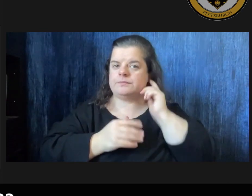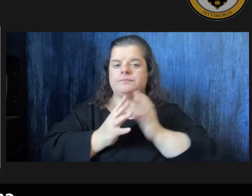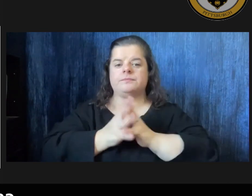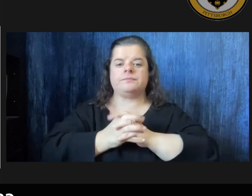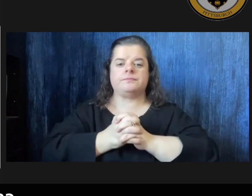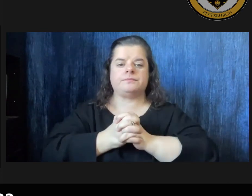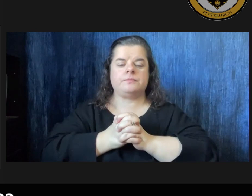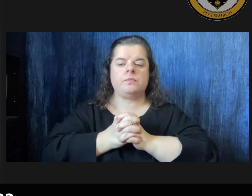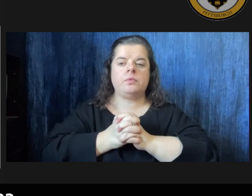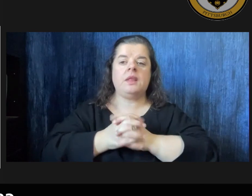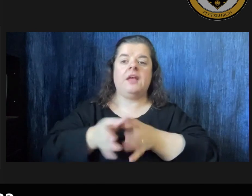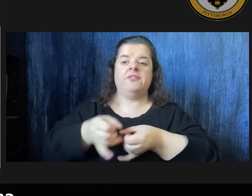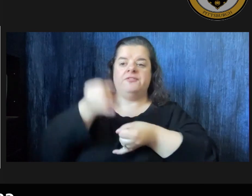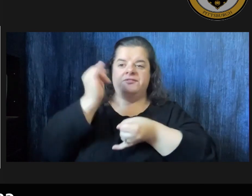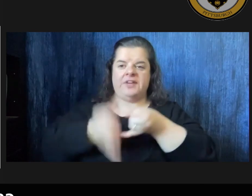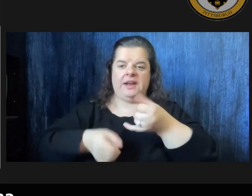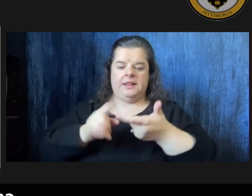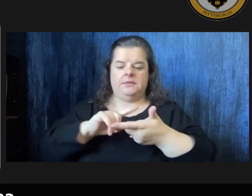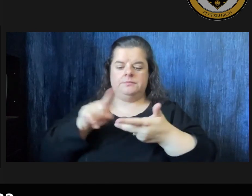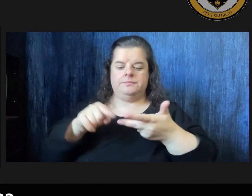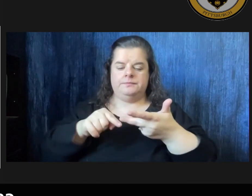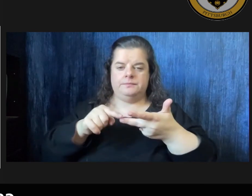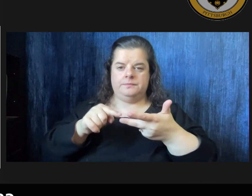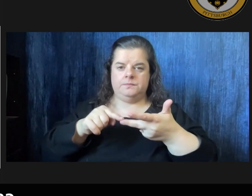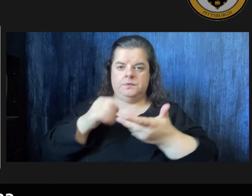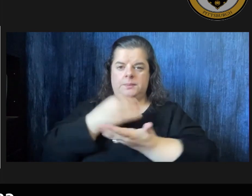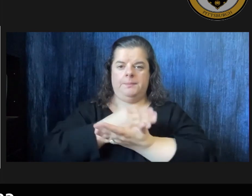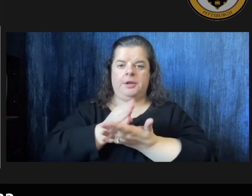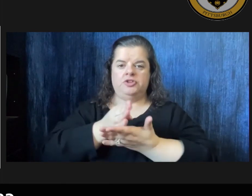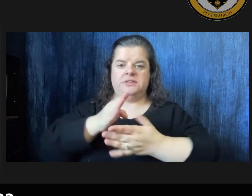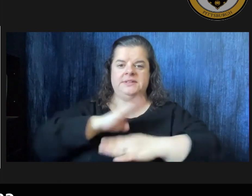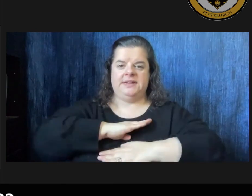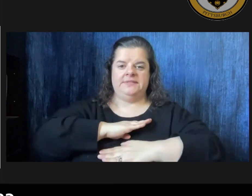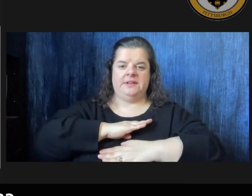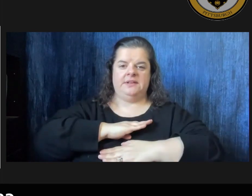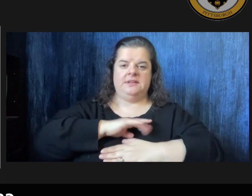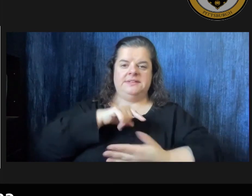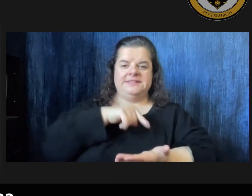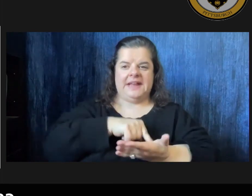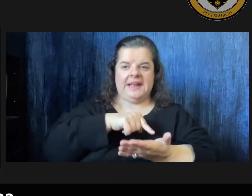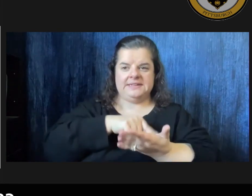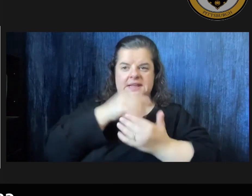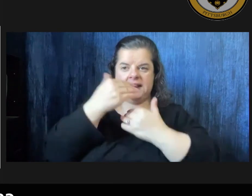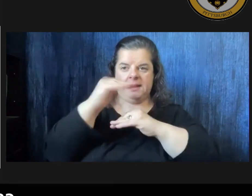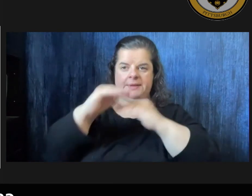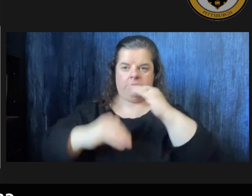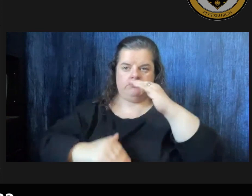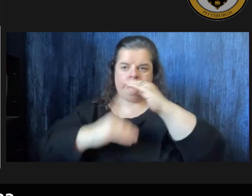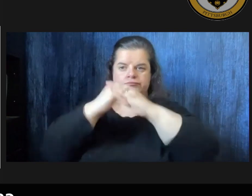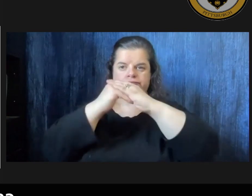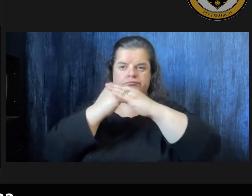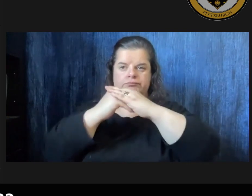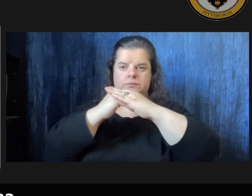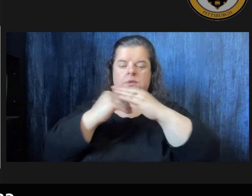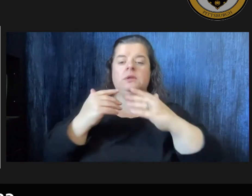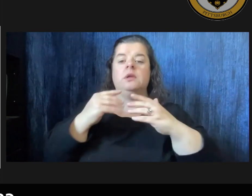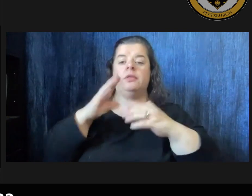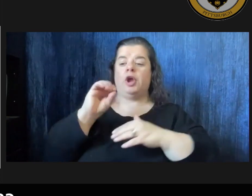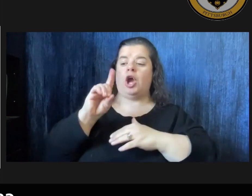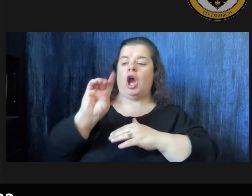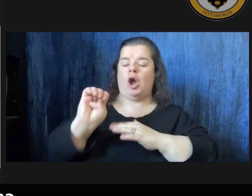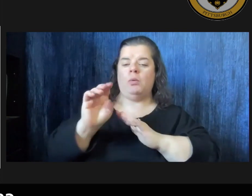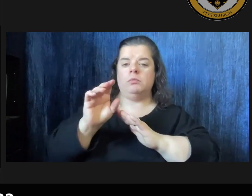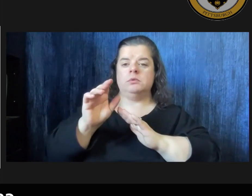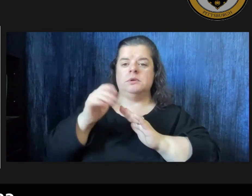and finally you see that the budget meets its debt limit ceiling the code of ordinances has a goal of